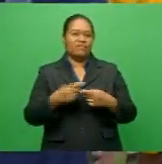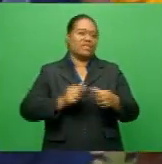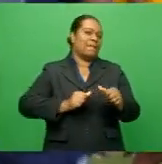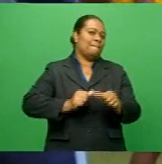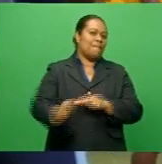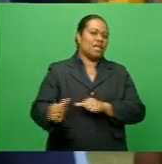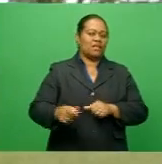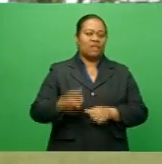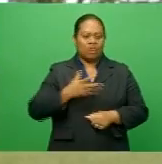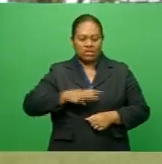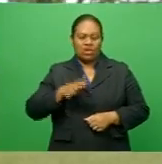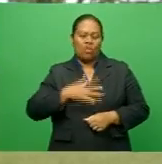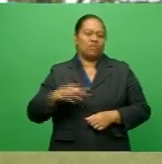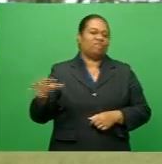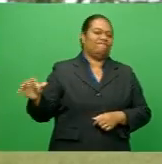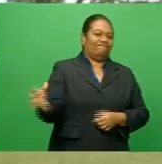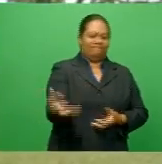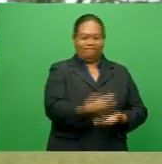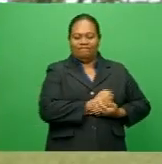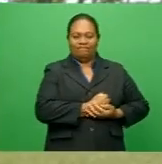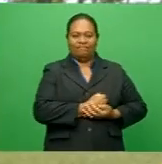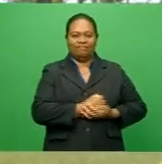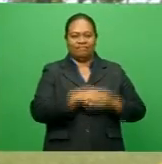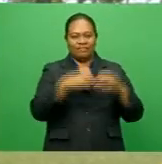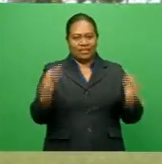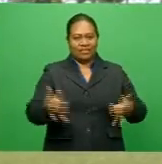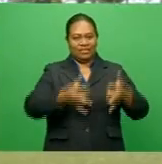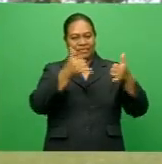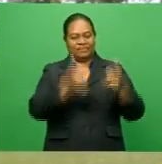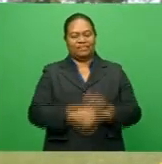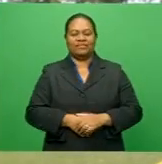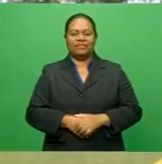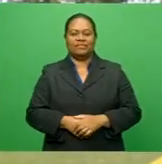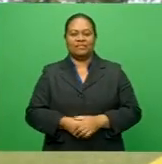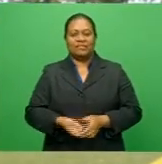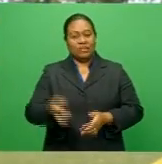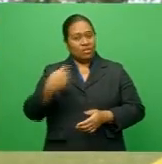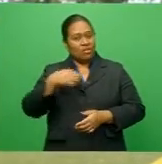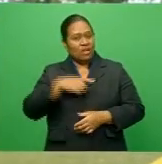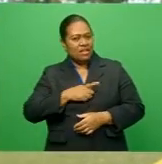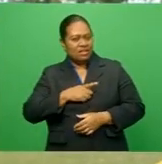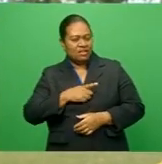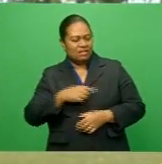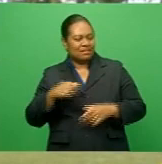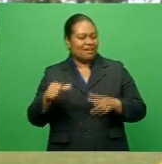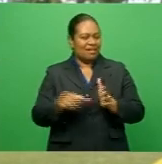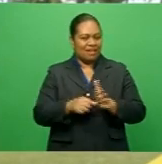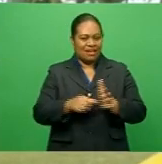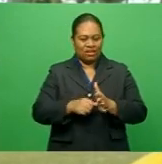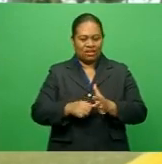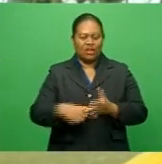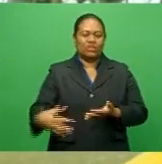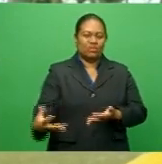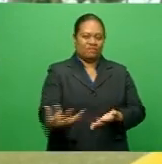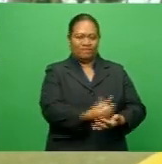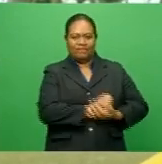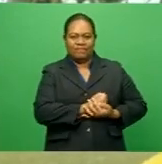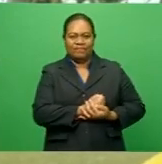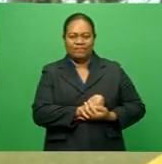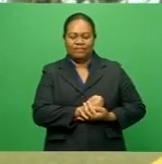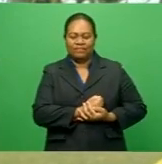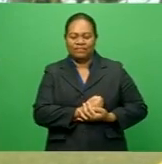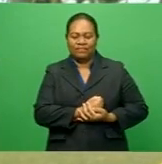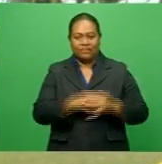to defend their title. Yes, will be hard defending a champion. Defending is